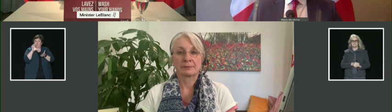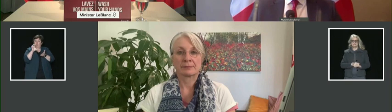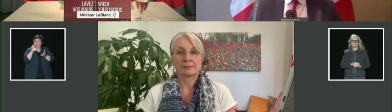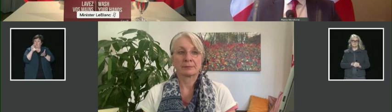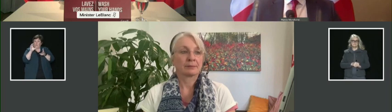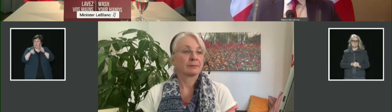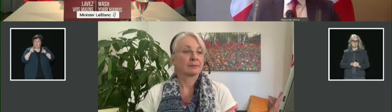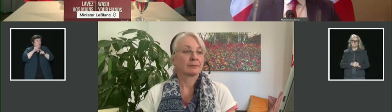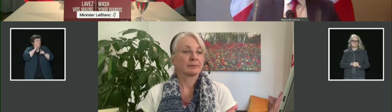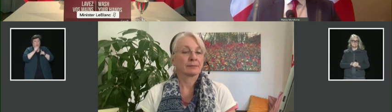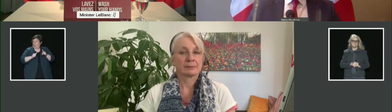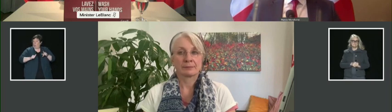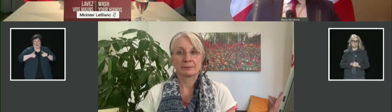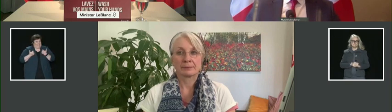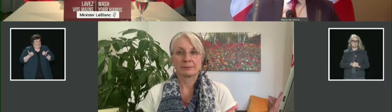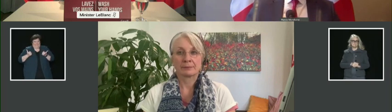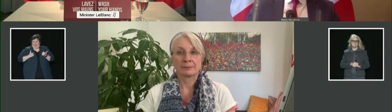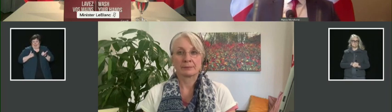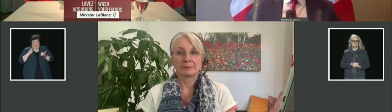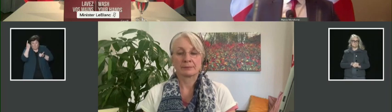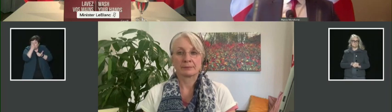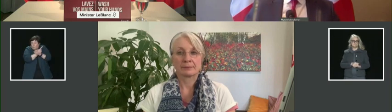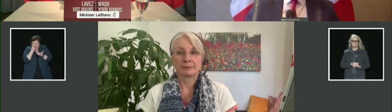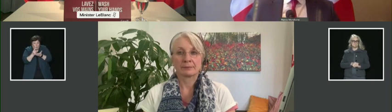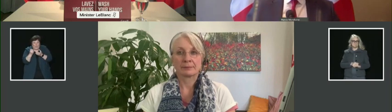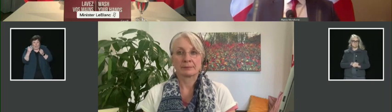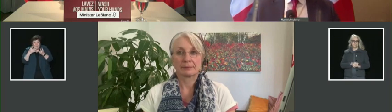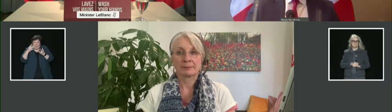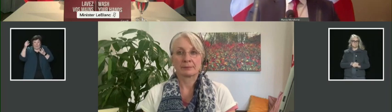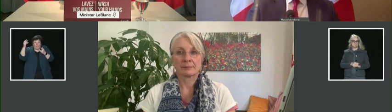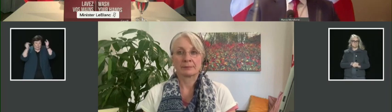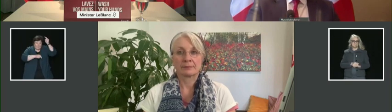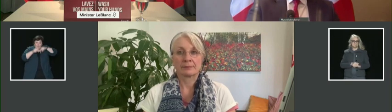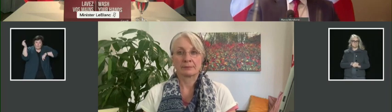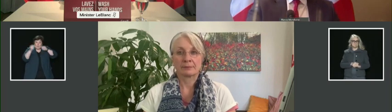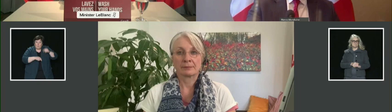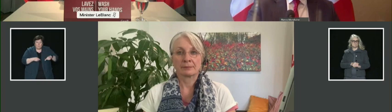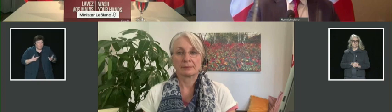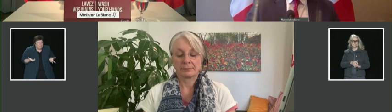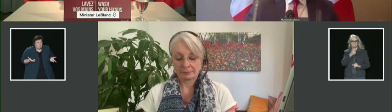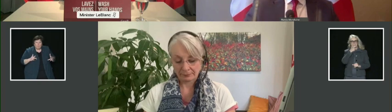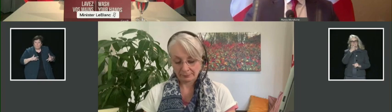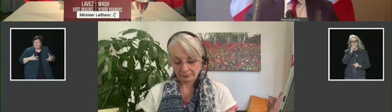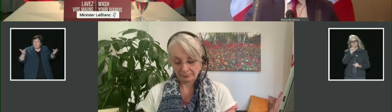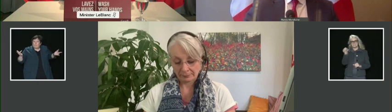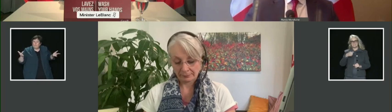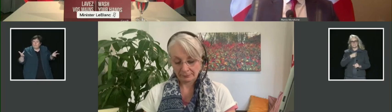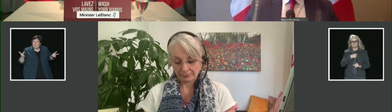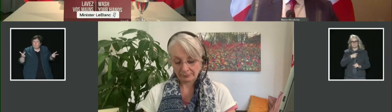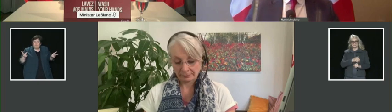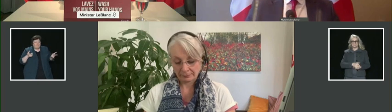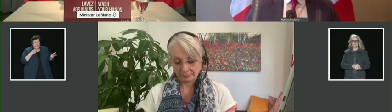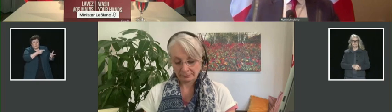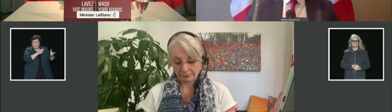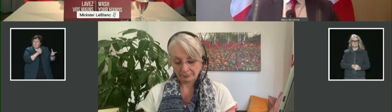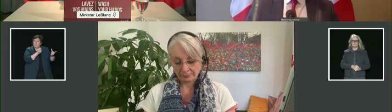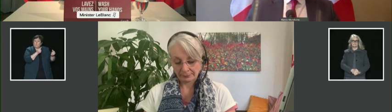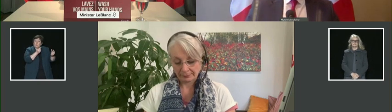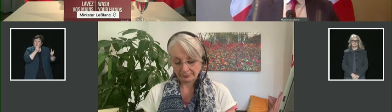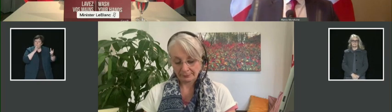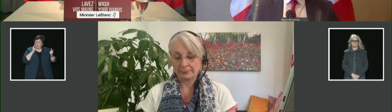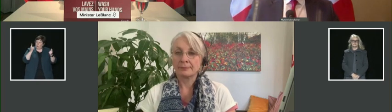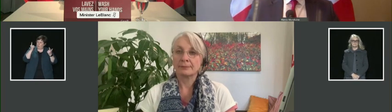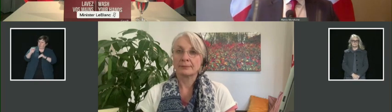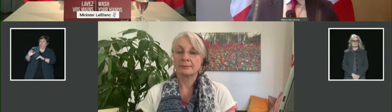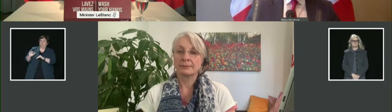nationals that came to Canada just that week alone. Why is this happening and what is going to be done to address the number of